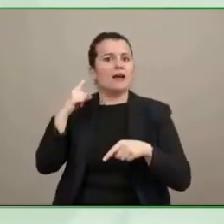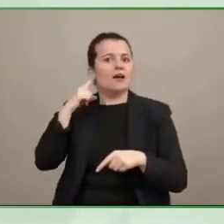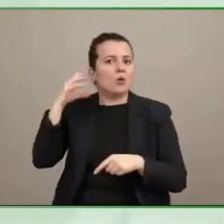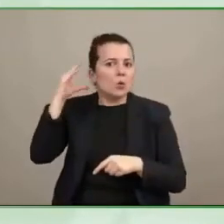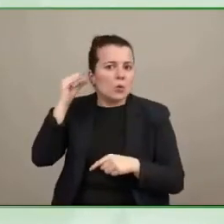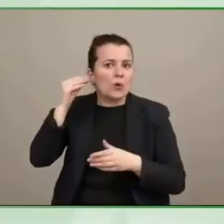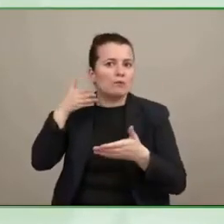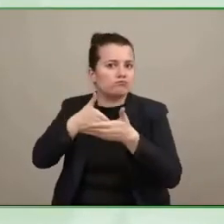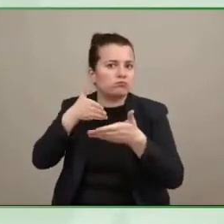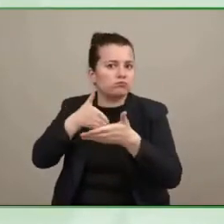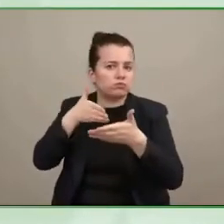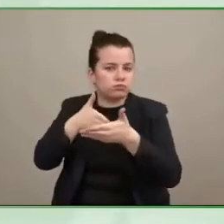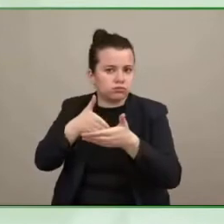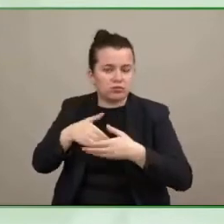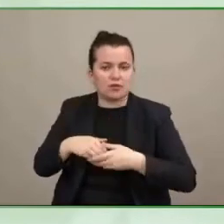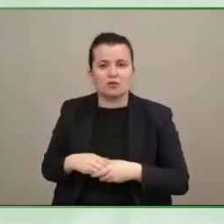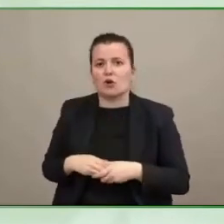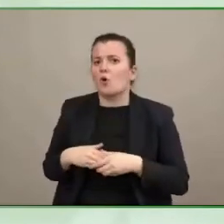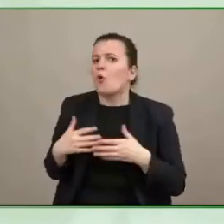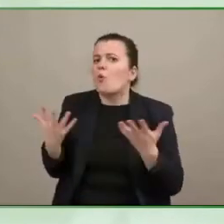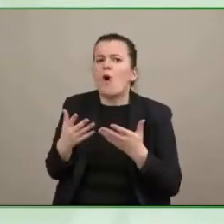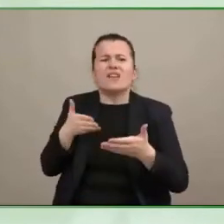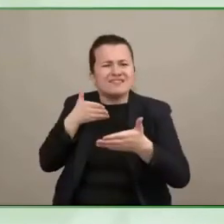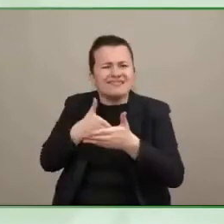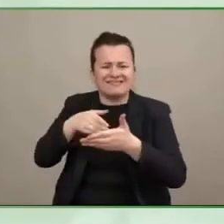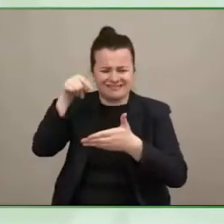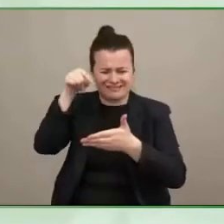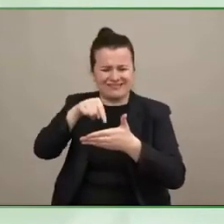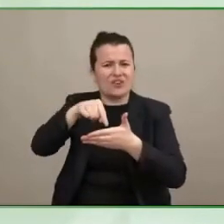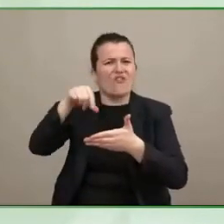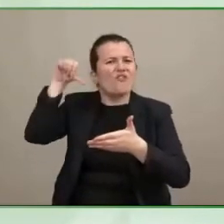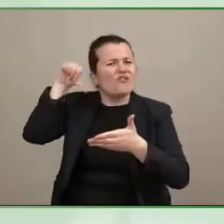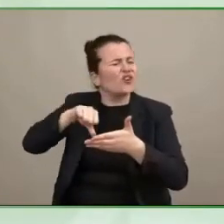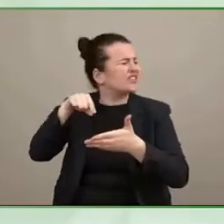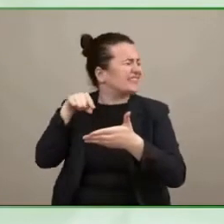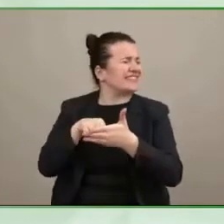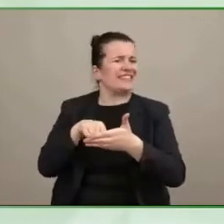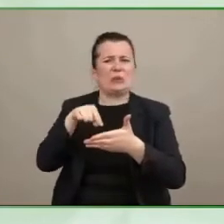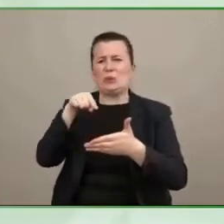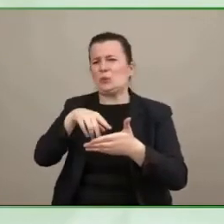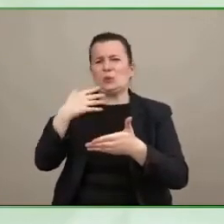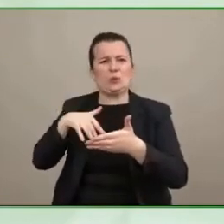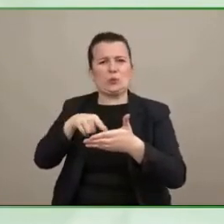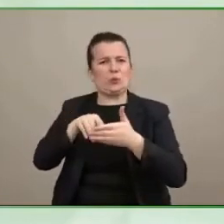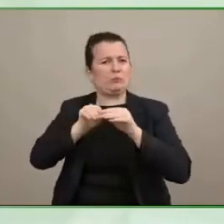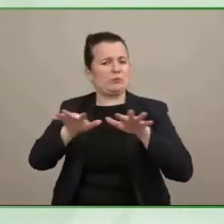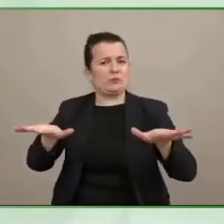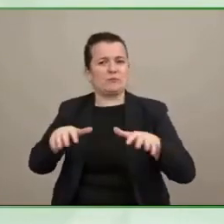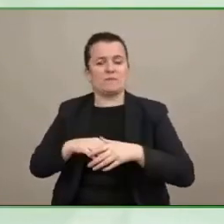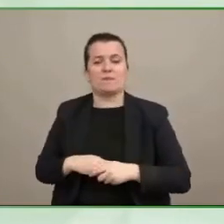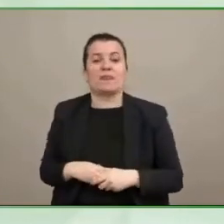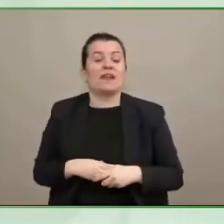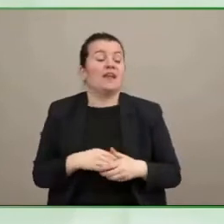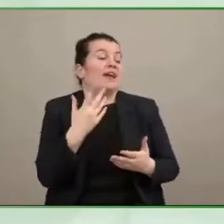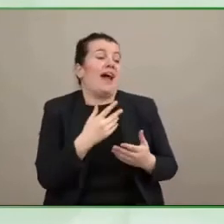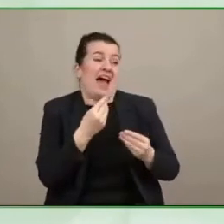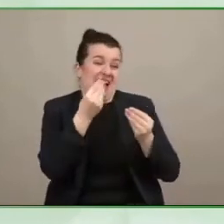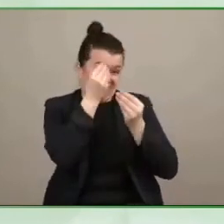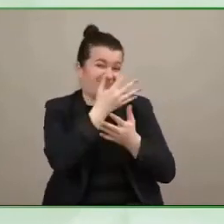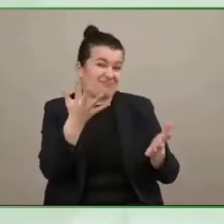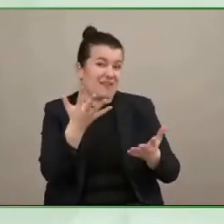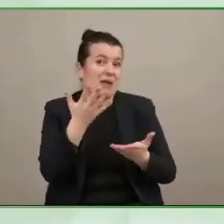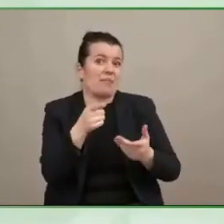this is not going to be such a nice pretty thing to say but i think one of the biggest problems is